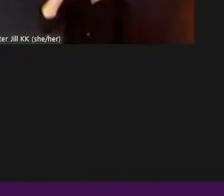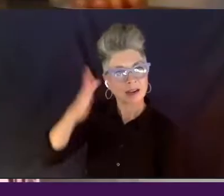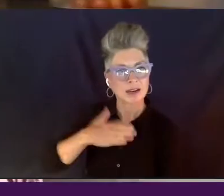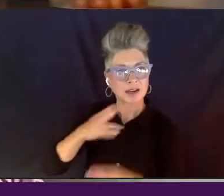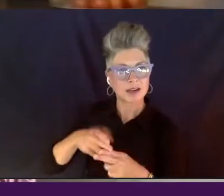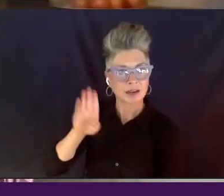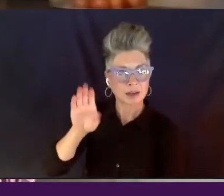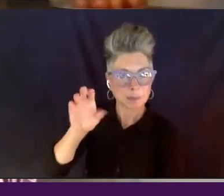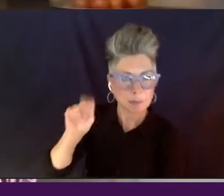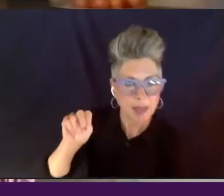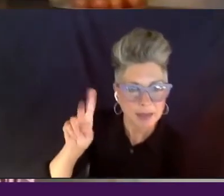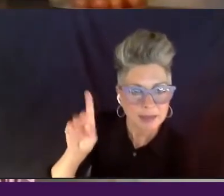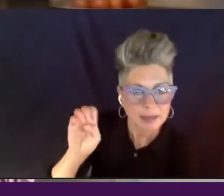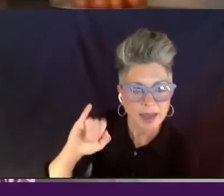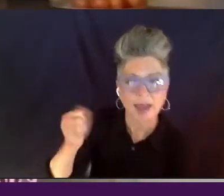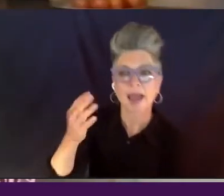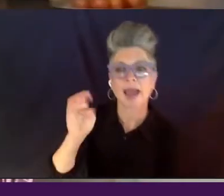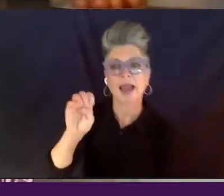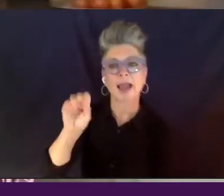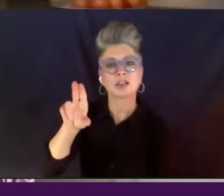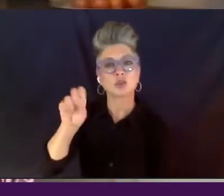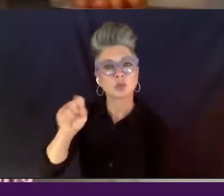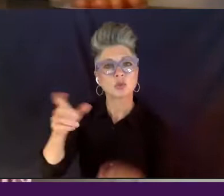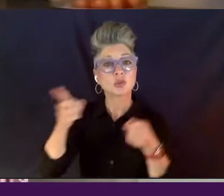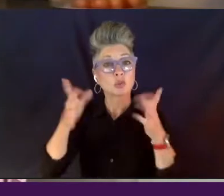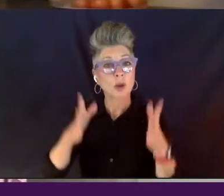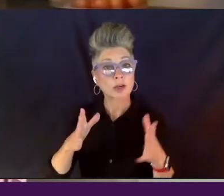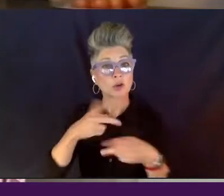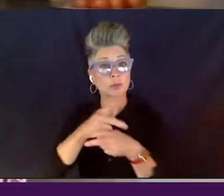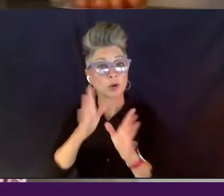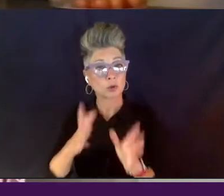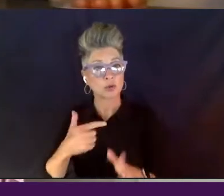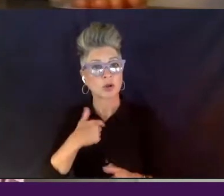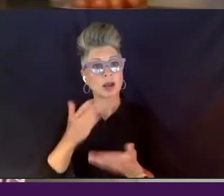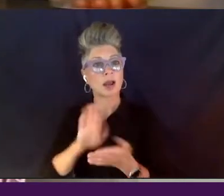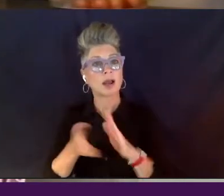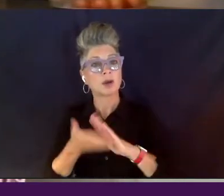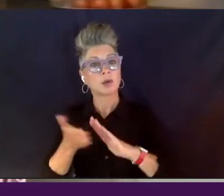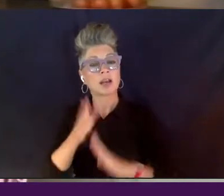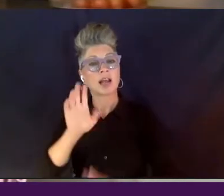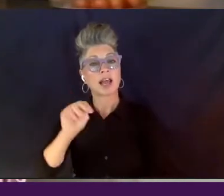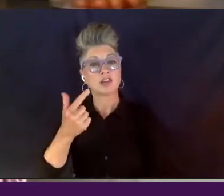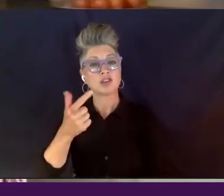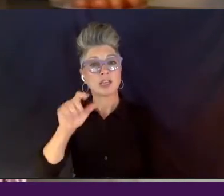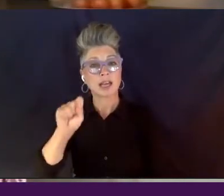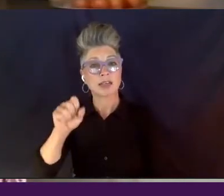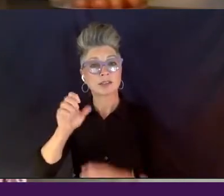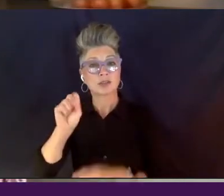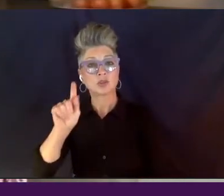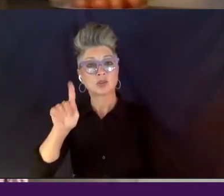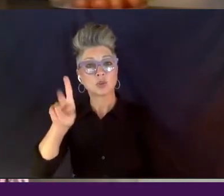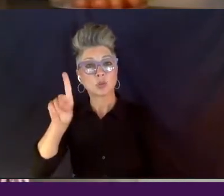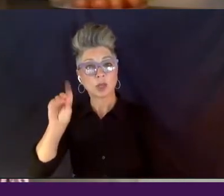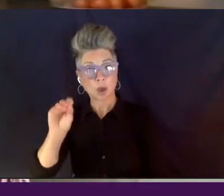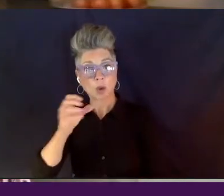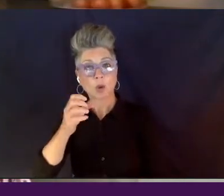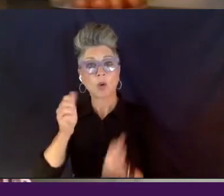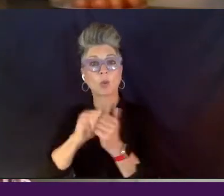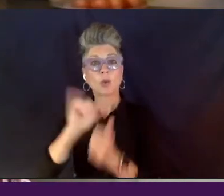Ben DeJesus. I'm a director and producer. I run NGL Studios with my partner and co-founder, John Leguizamo.